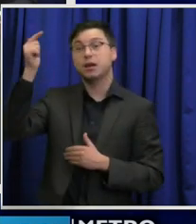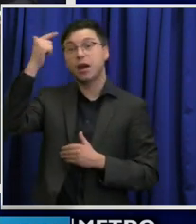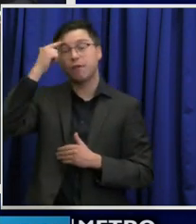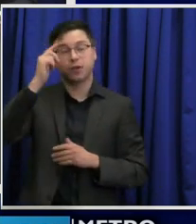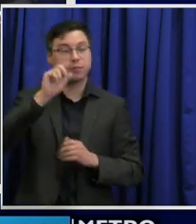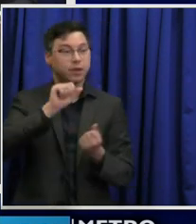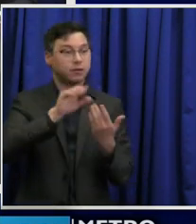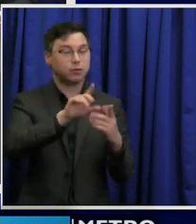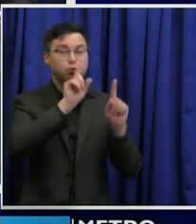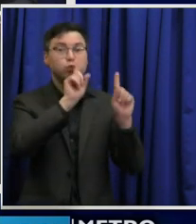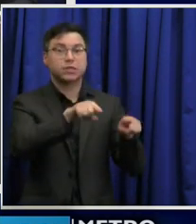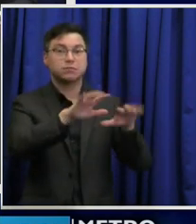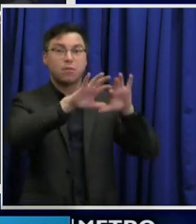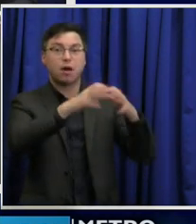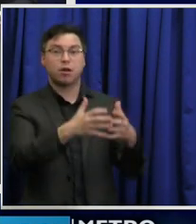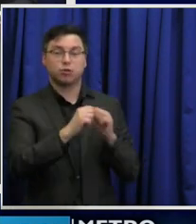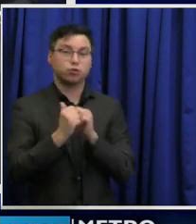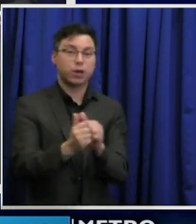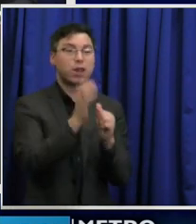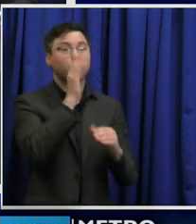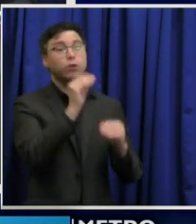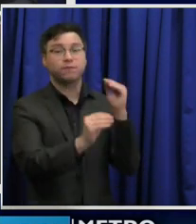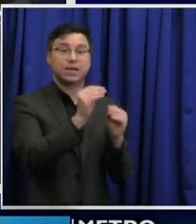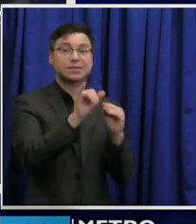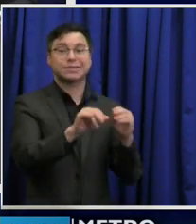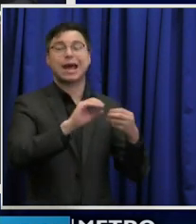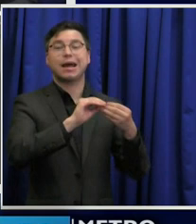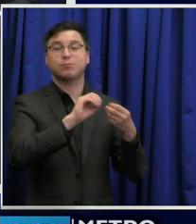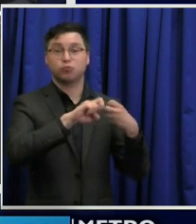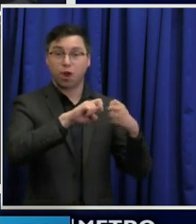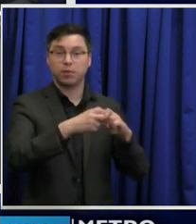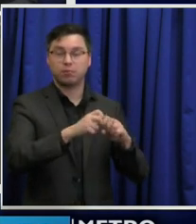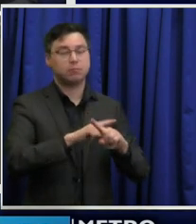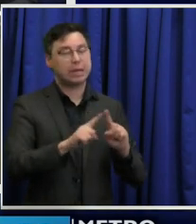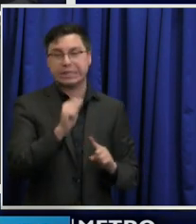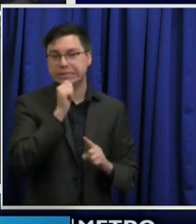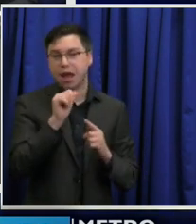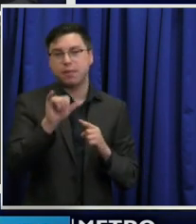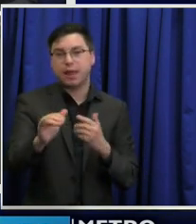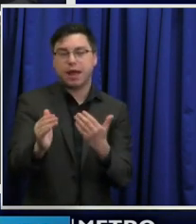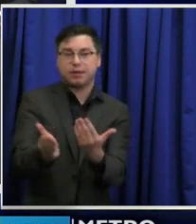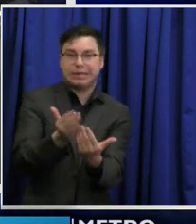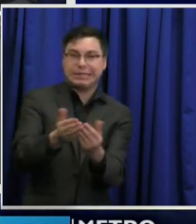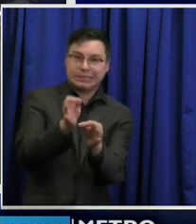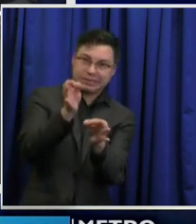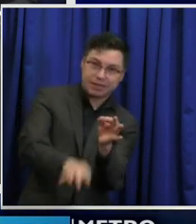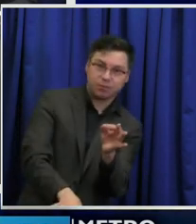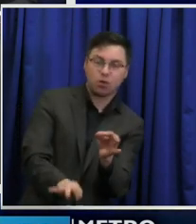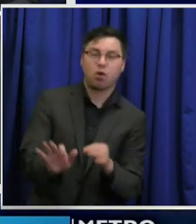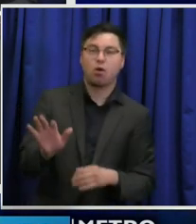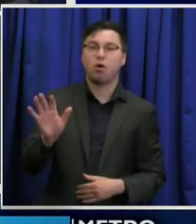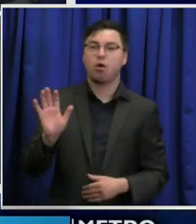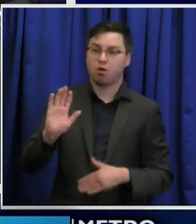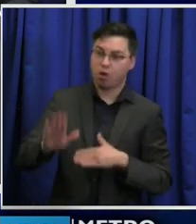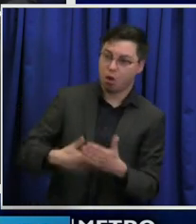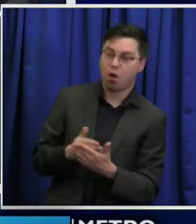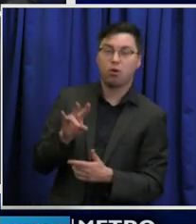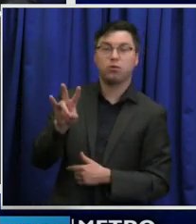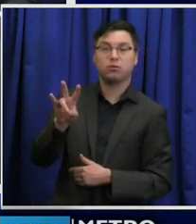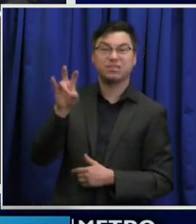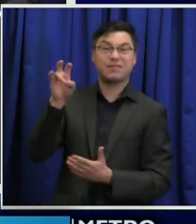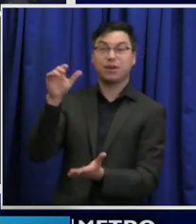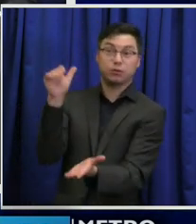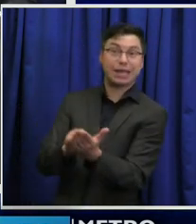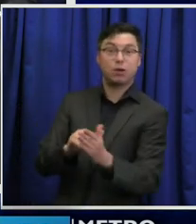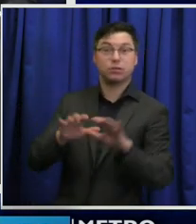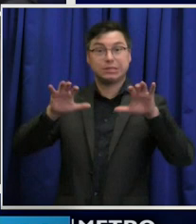to fix this problem, but it's not that easy. It's going to require all 700,000 of us in Davidson County being